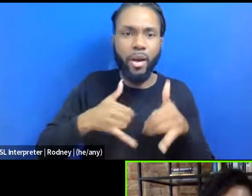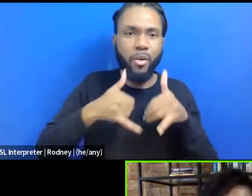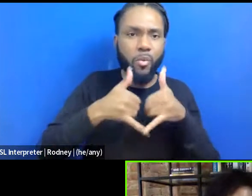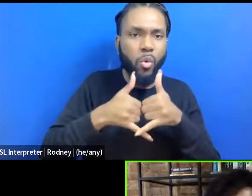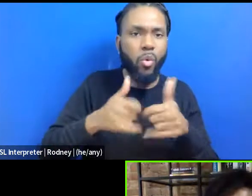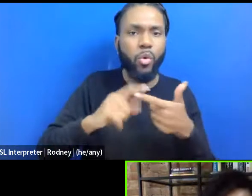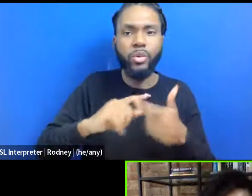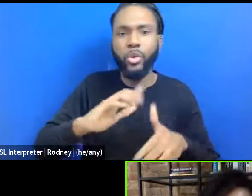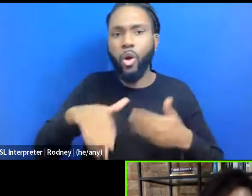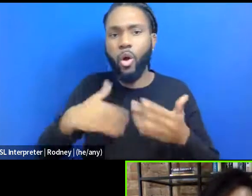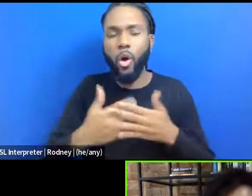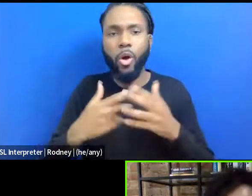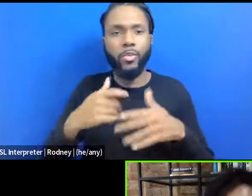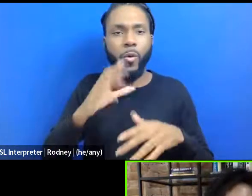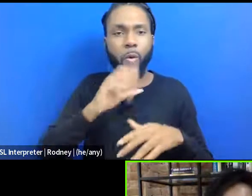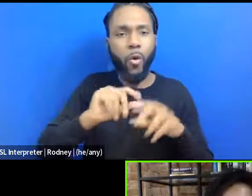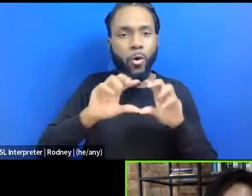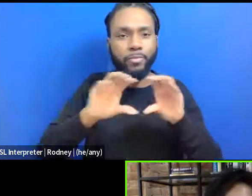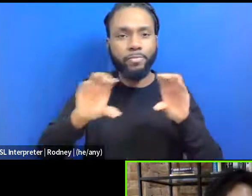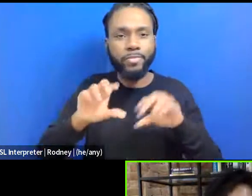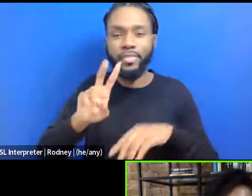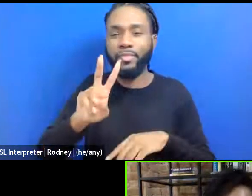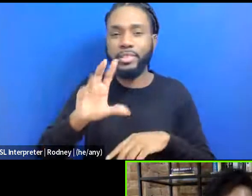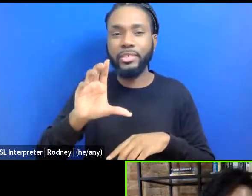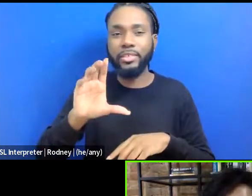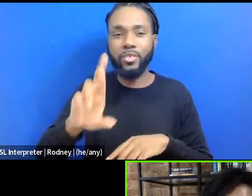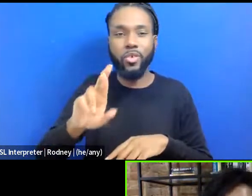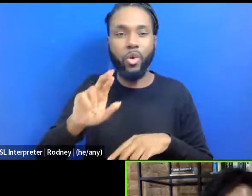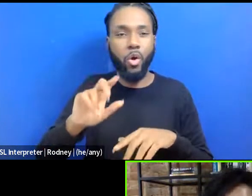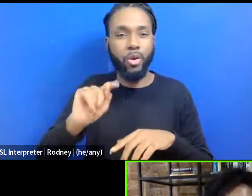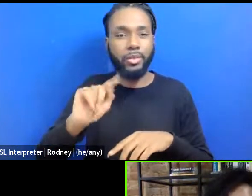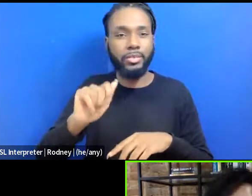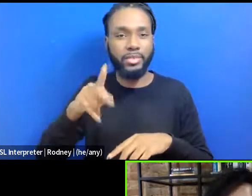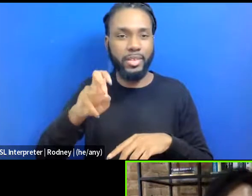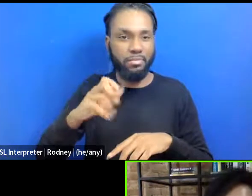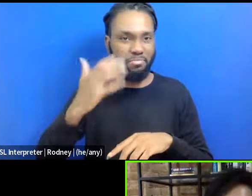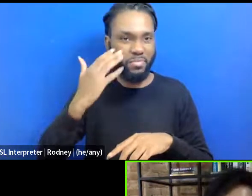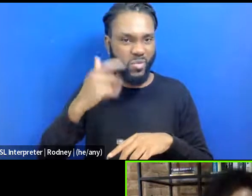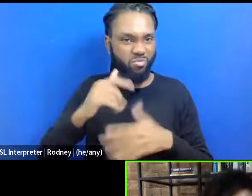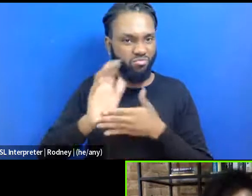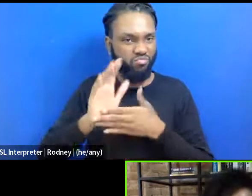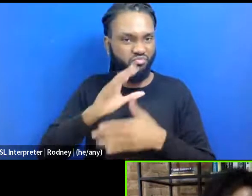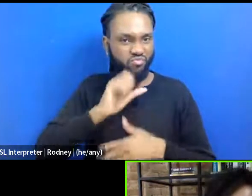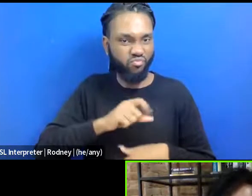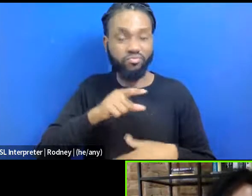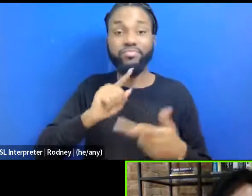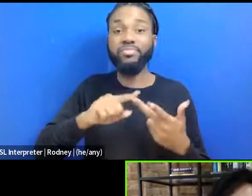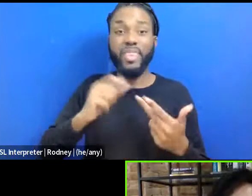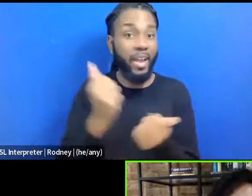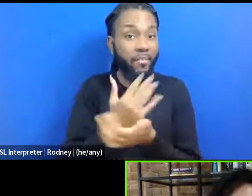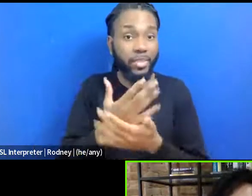VCR tapes, and I want everything, my artwork,